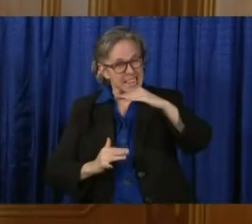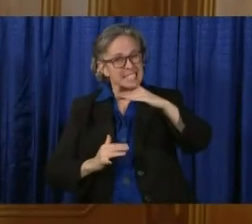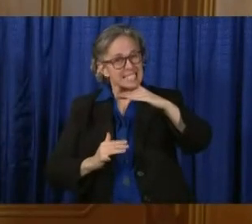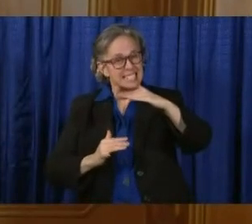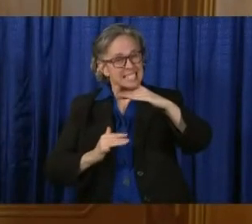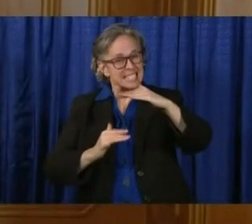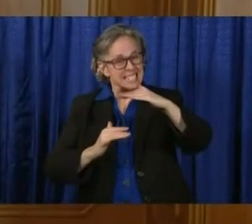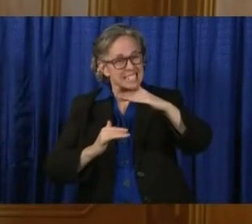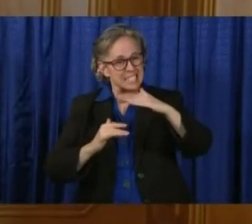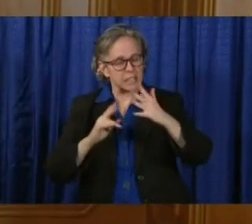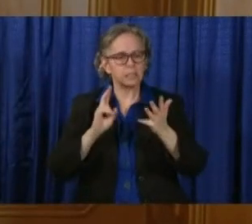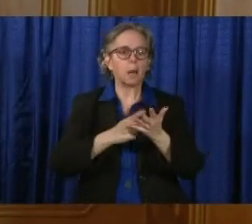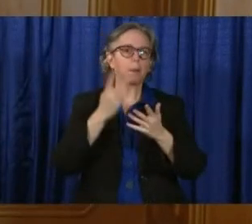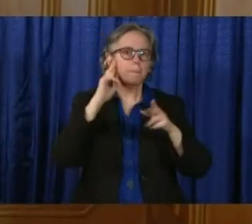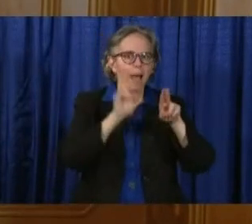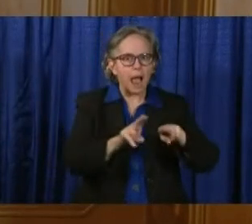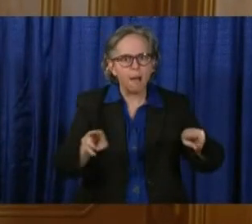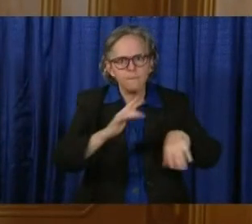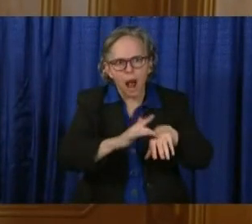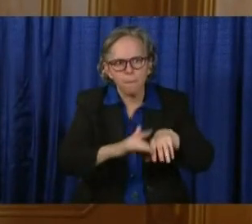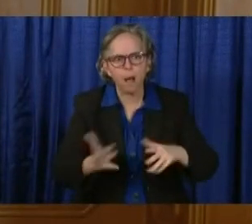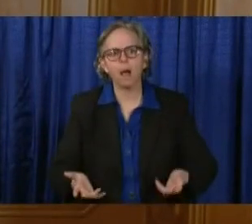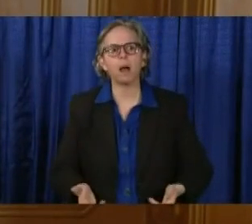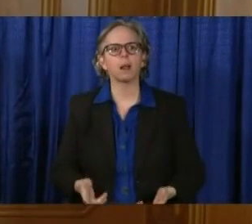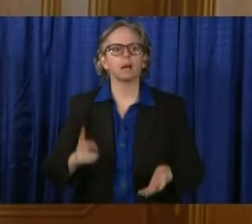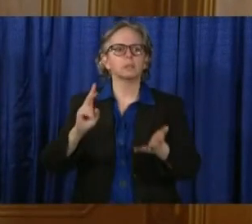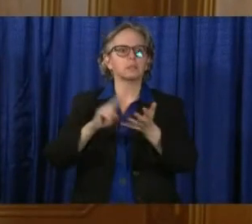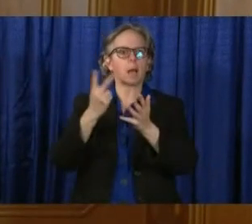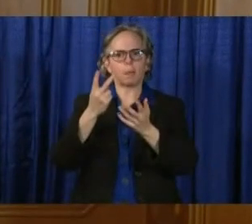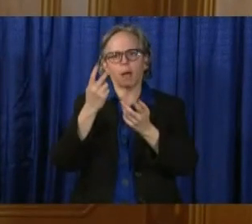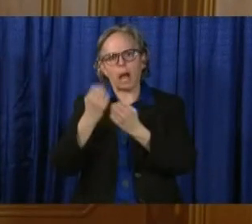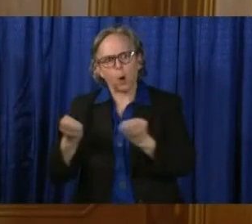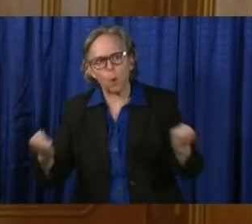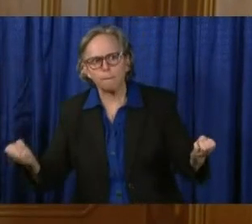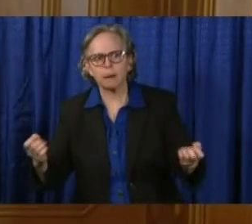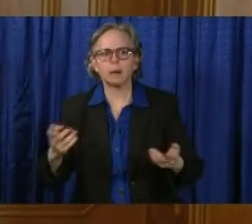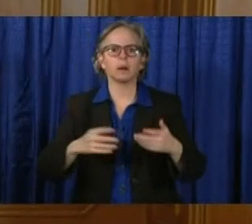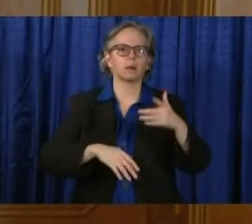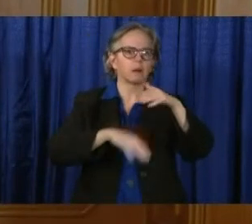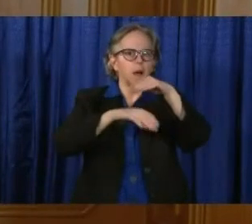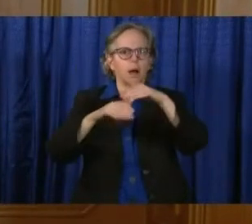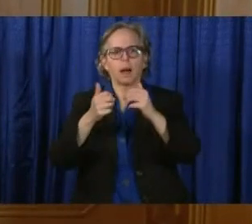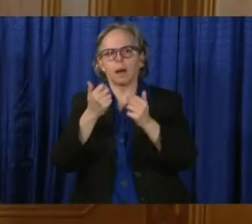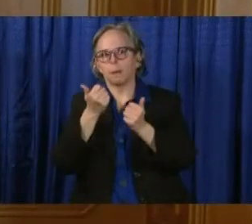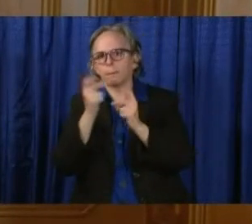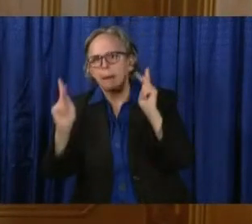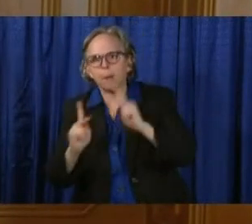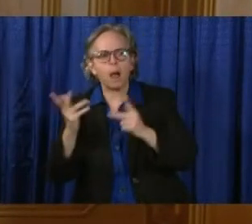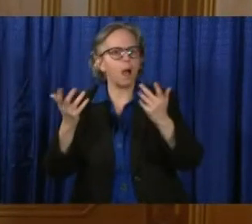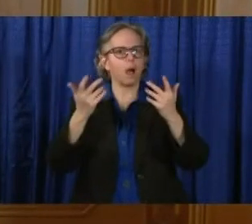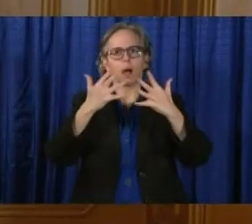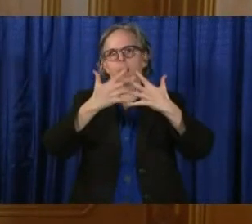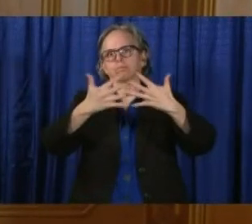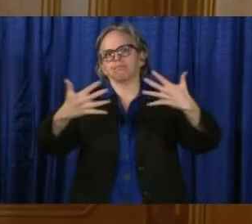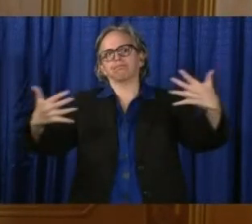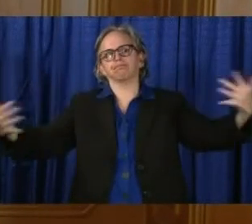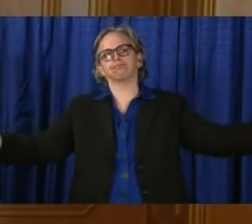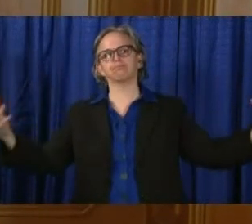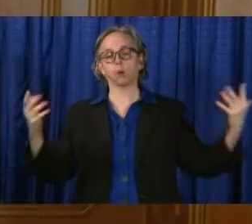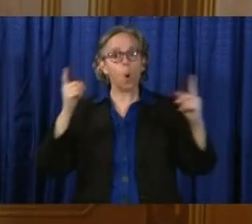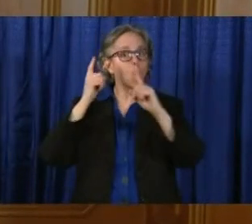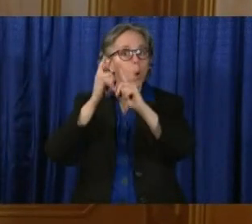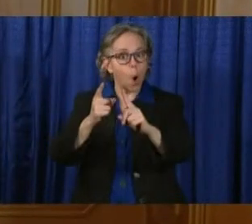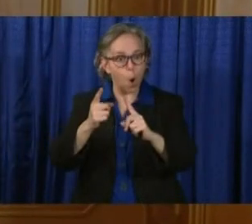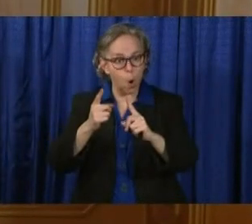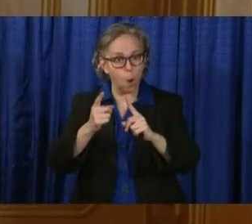all kinds of other things that we have so that the hospitals can accommodate up to doubling